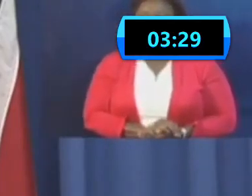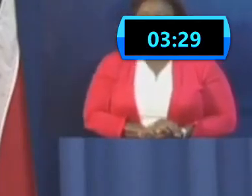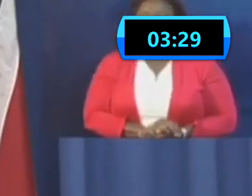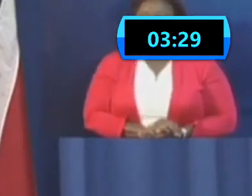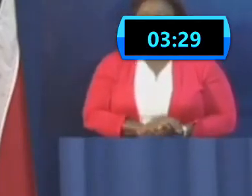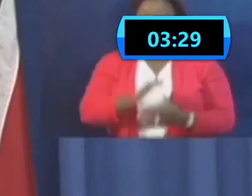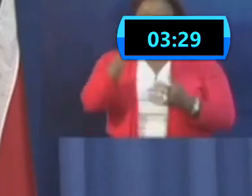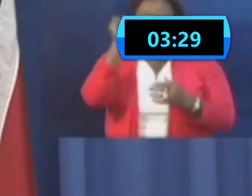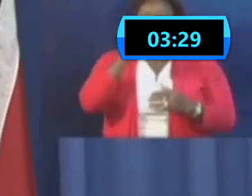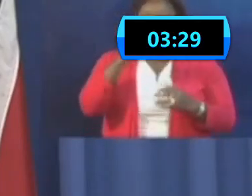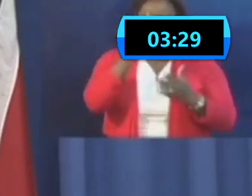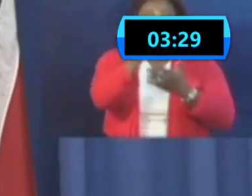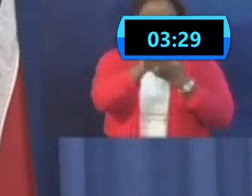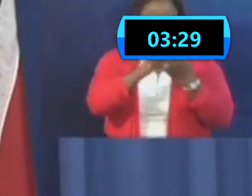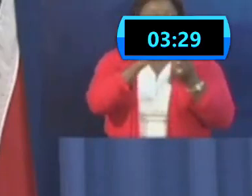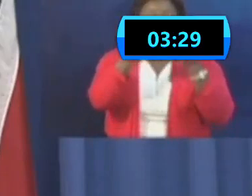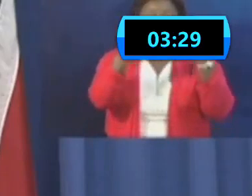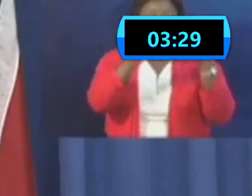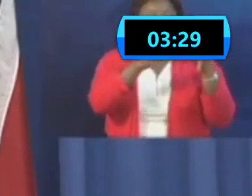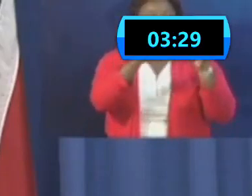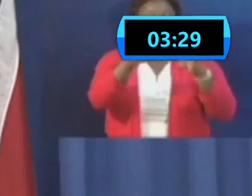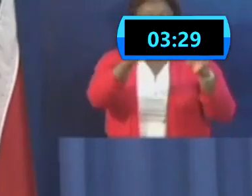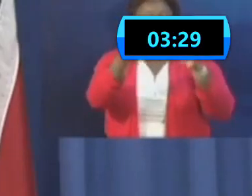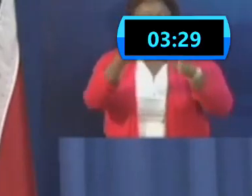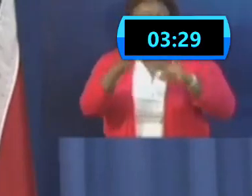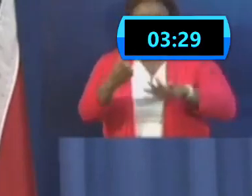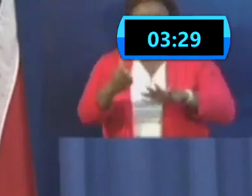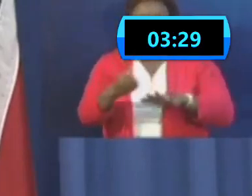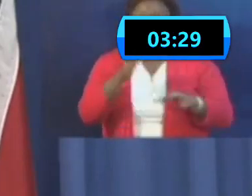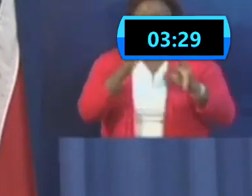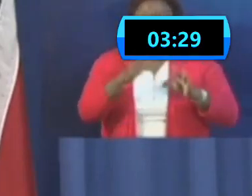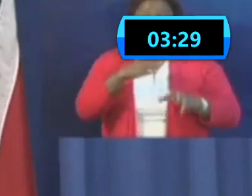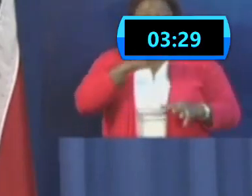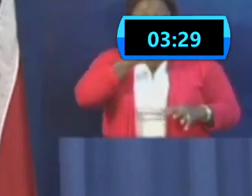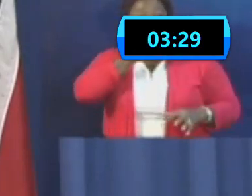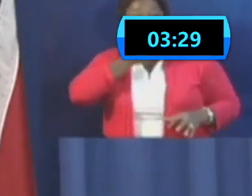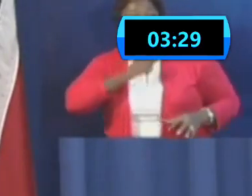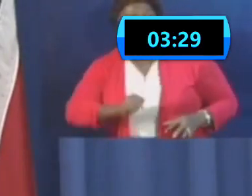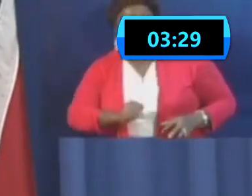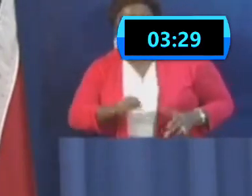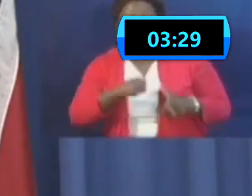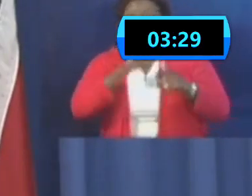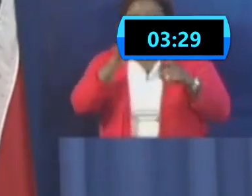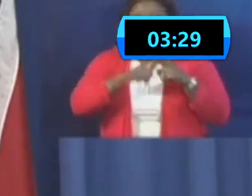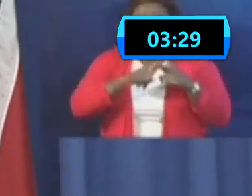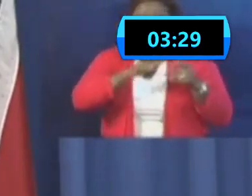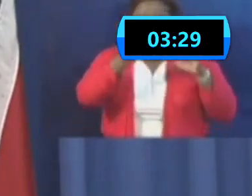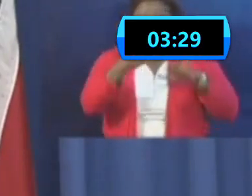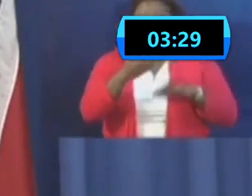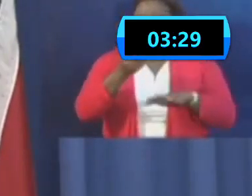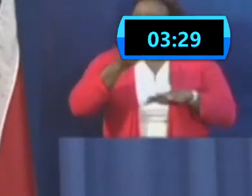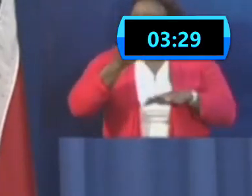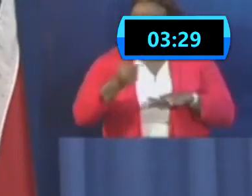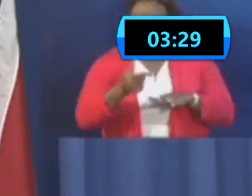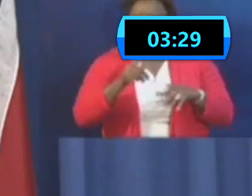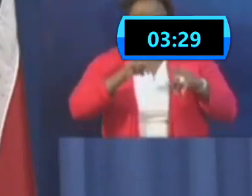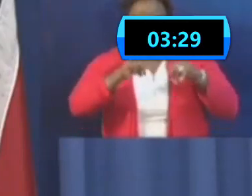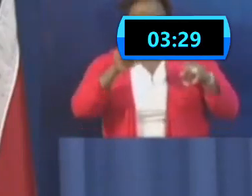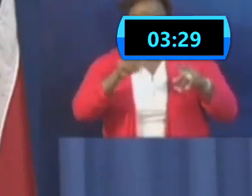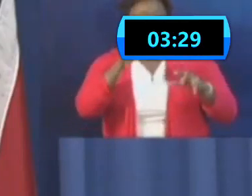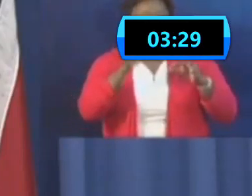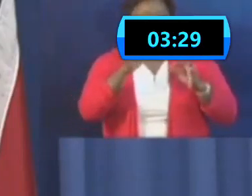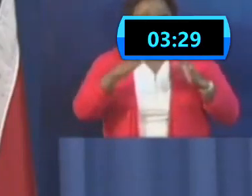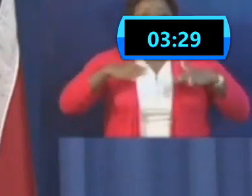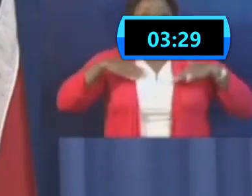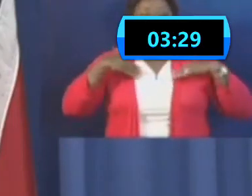mortality rate because, of course, as you know, as you get older, there's a higher level of mortality, so it is a function of age as well in terms of the infections tend to